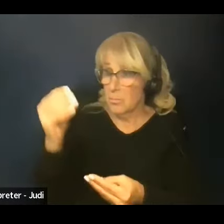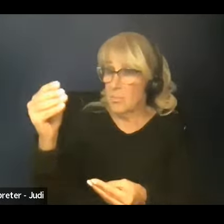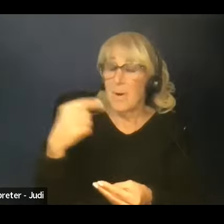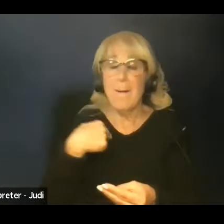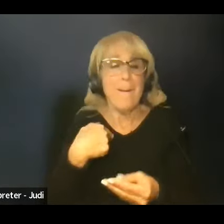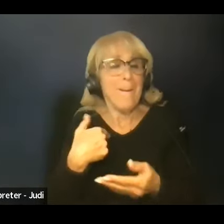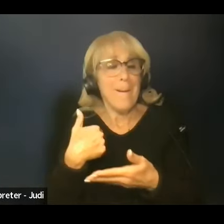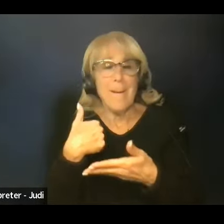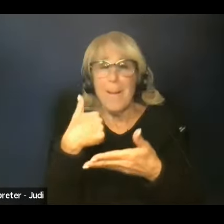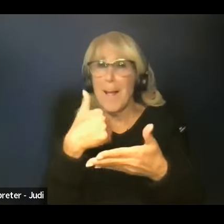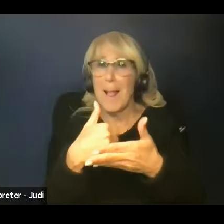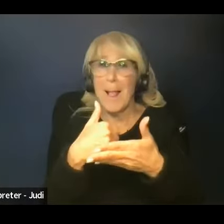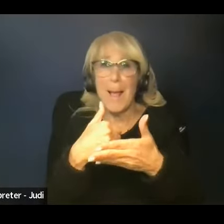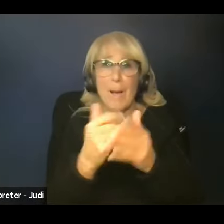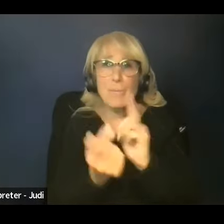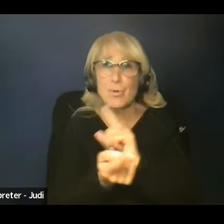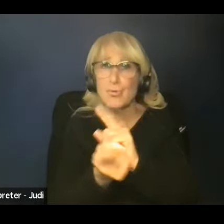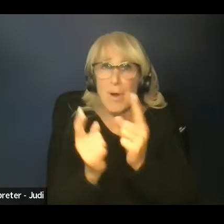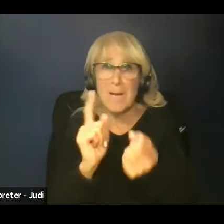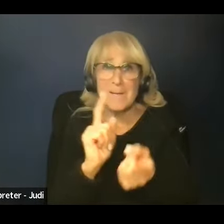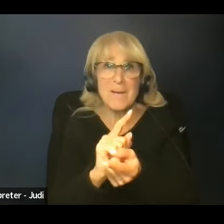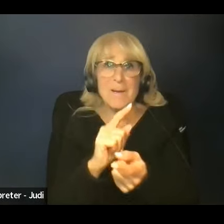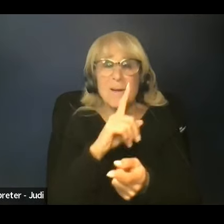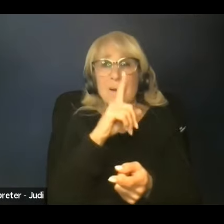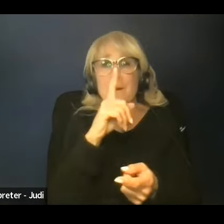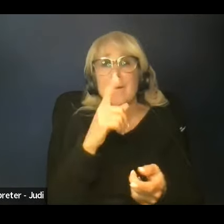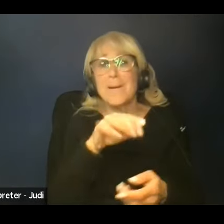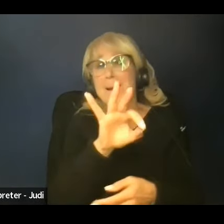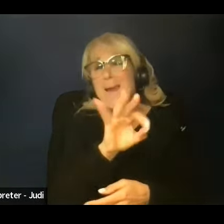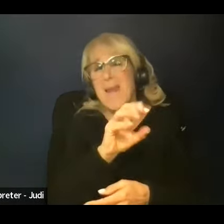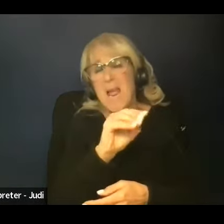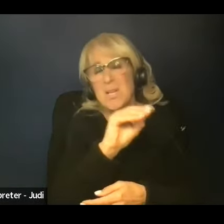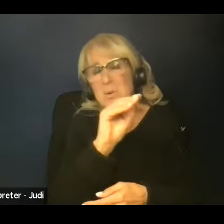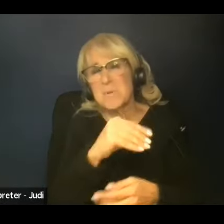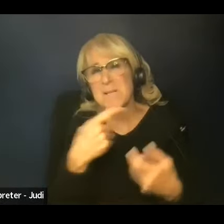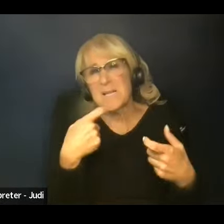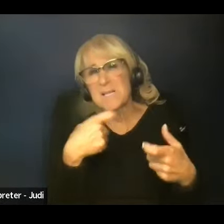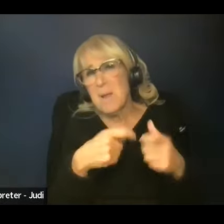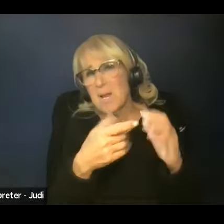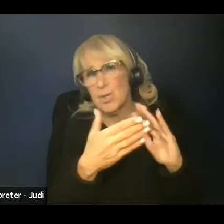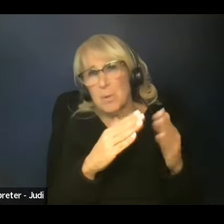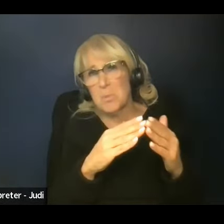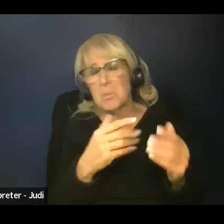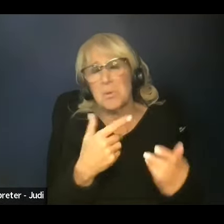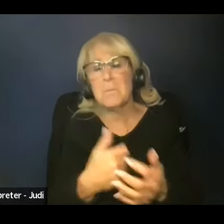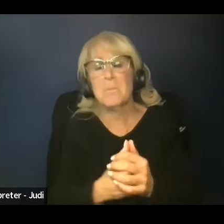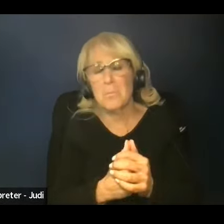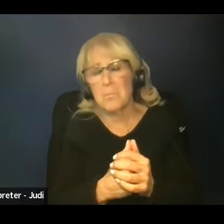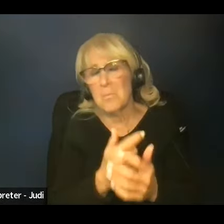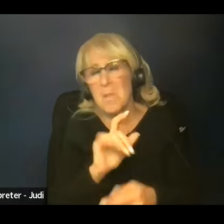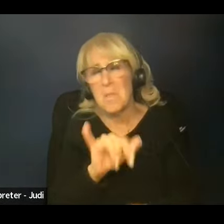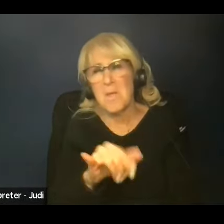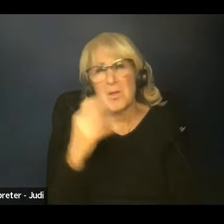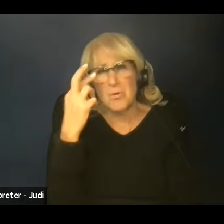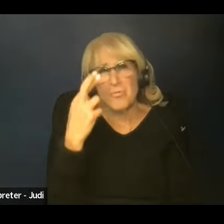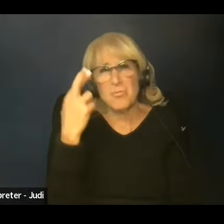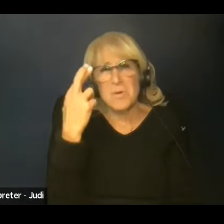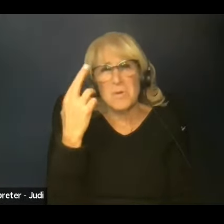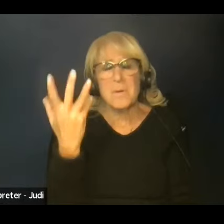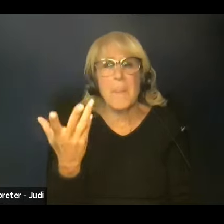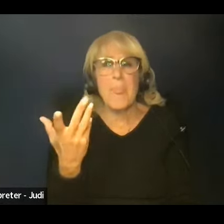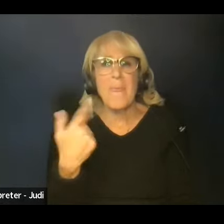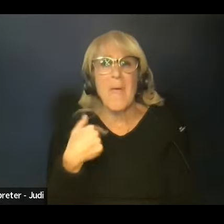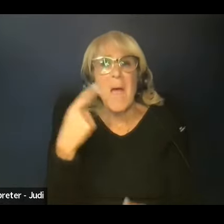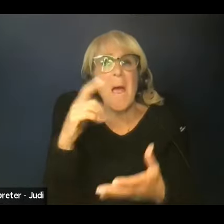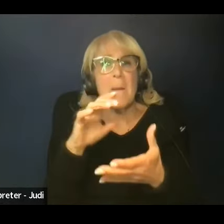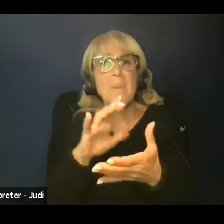translate. And because it's Spanish, 90% Spanish speaking community. And so I believe that there is